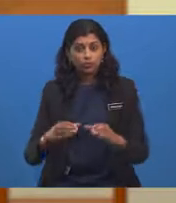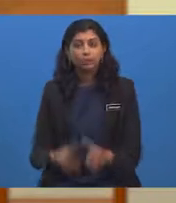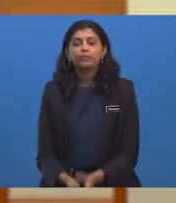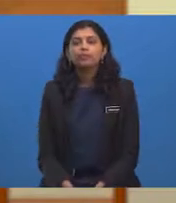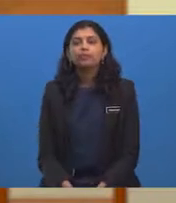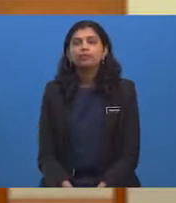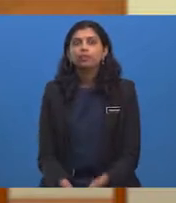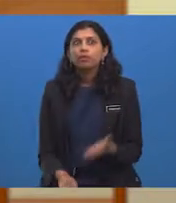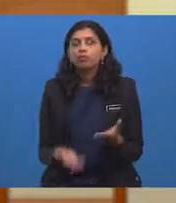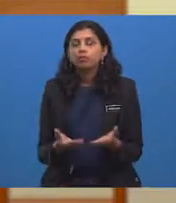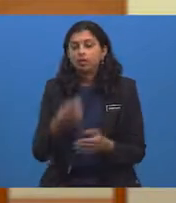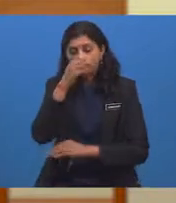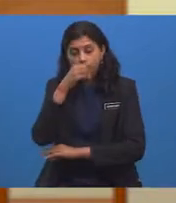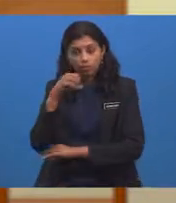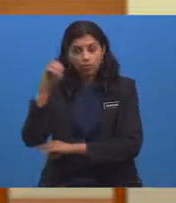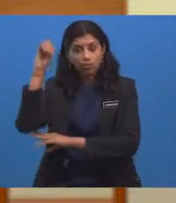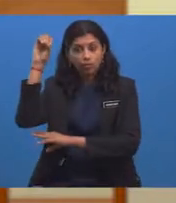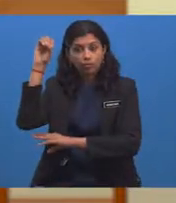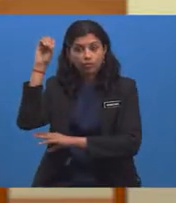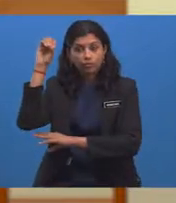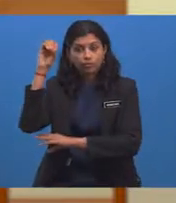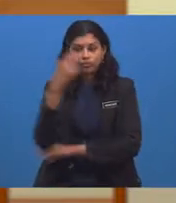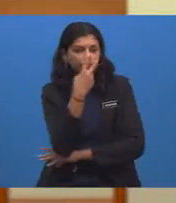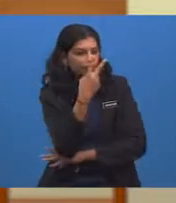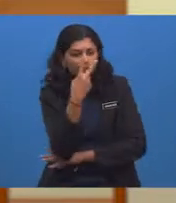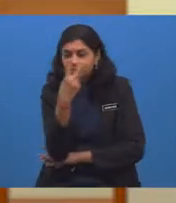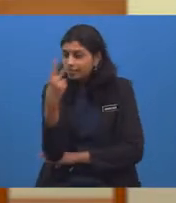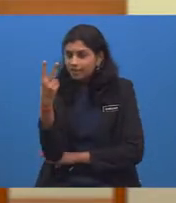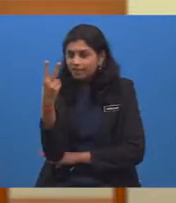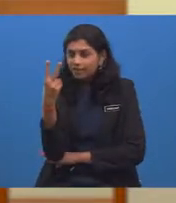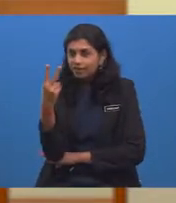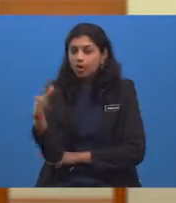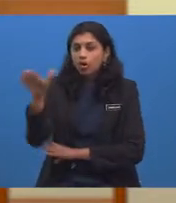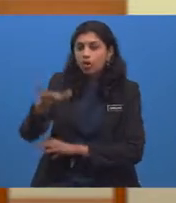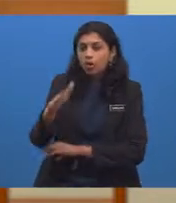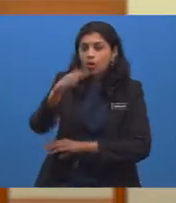snorkelling or sightseeing or wavesurfing